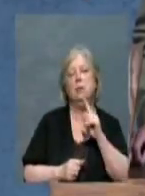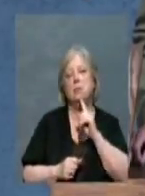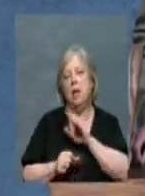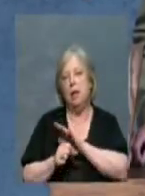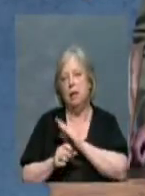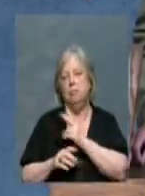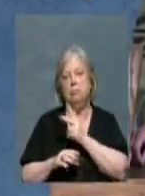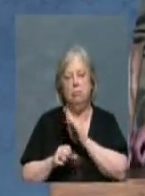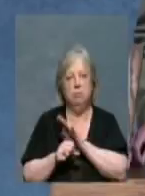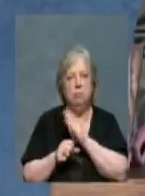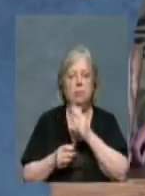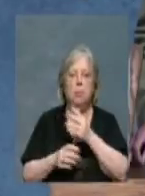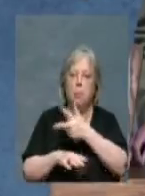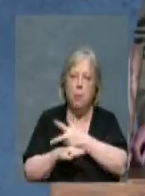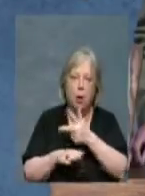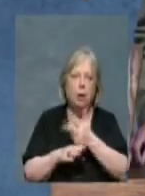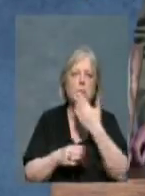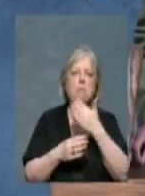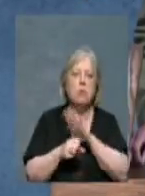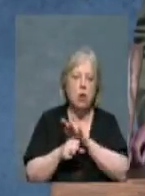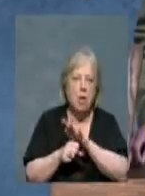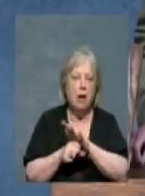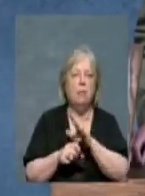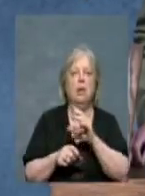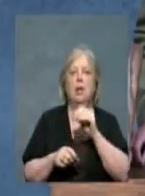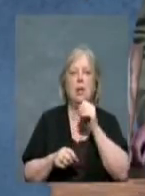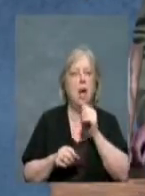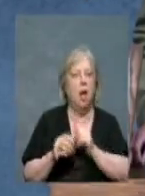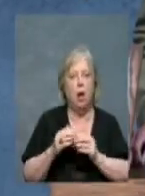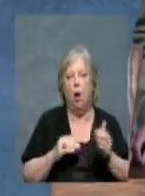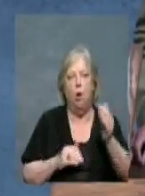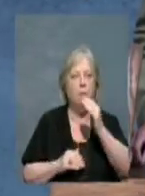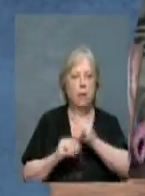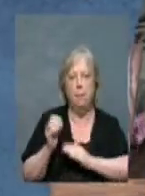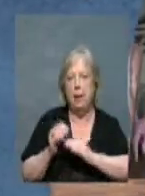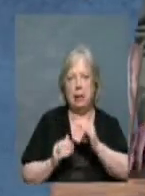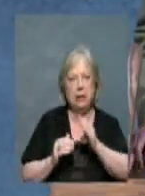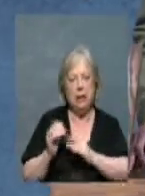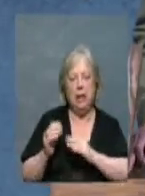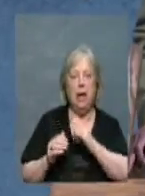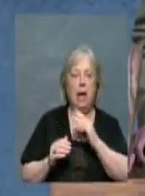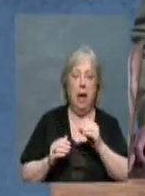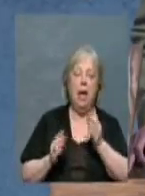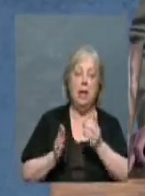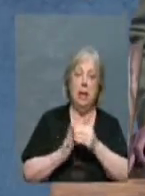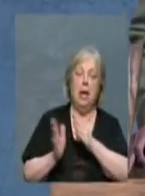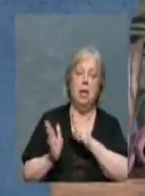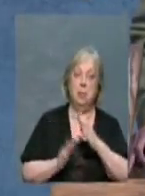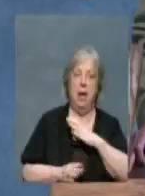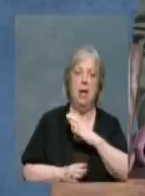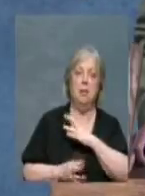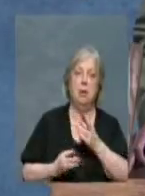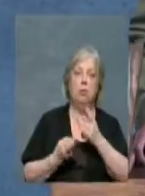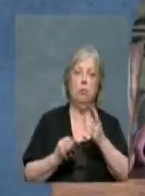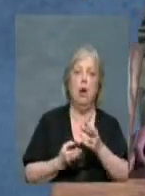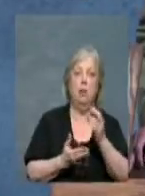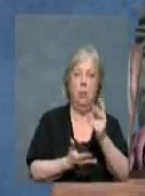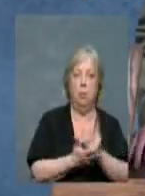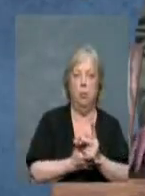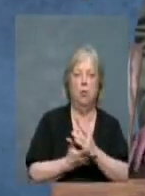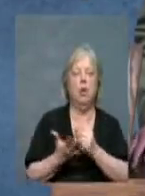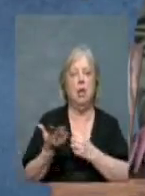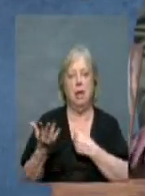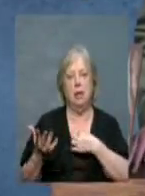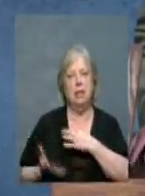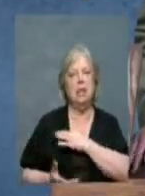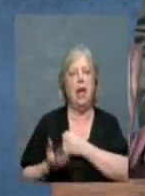They're not overbuilding the sites. And, again, the Planning Commission recommended approval, and staff is in support